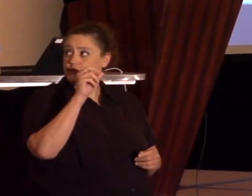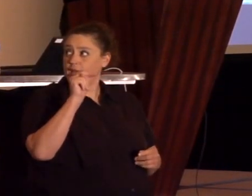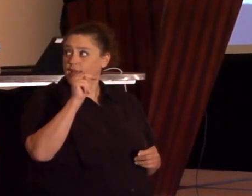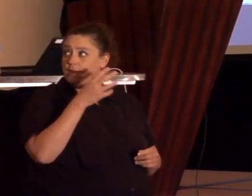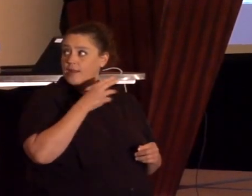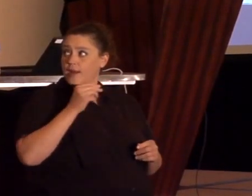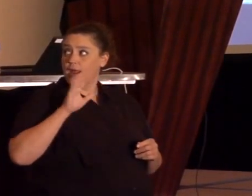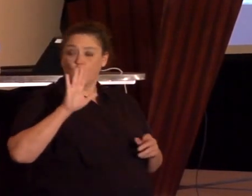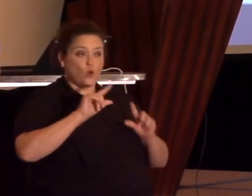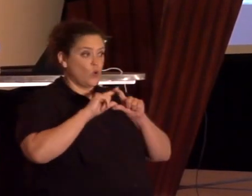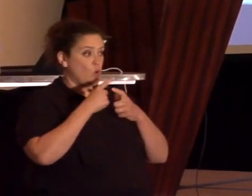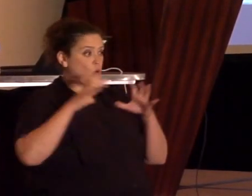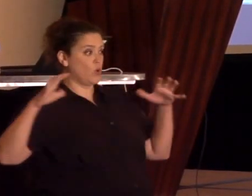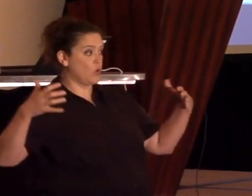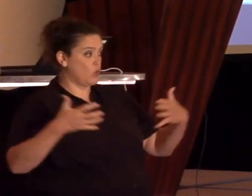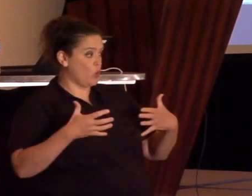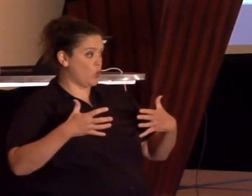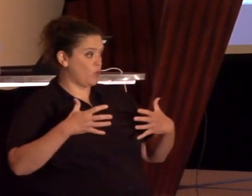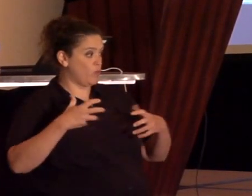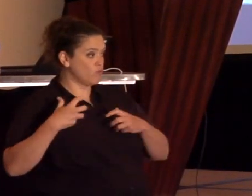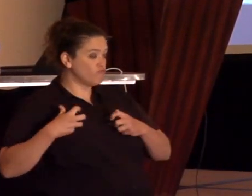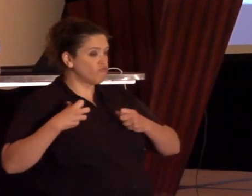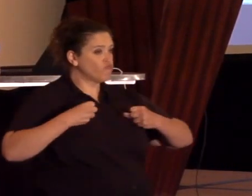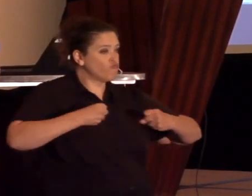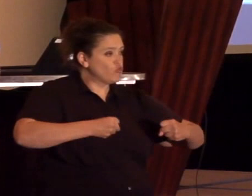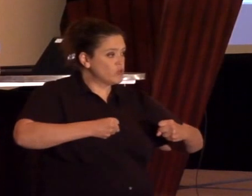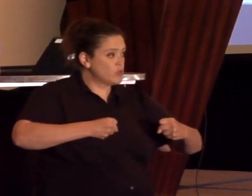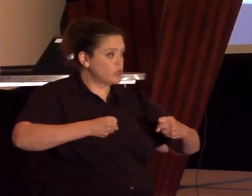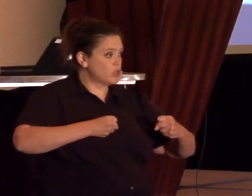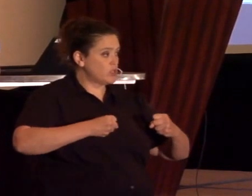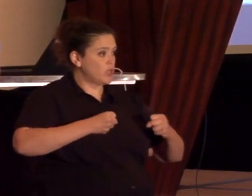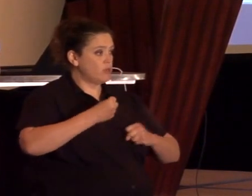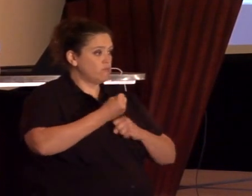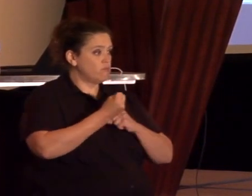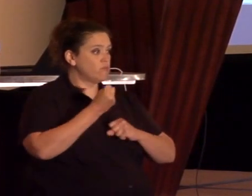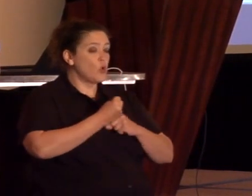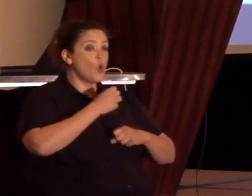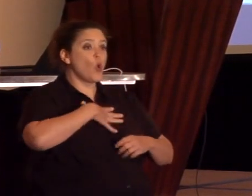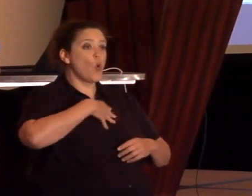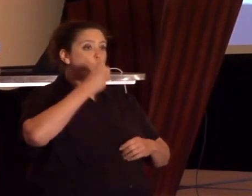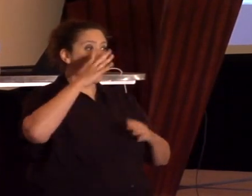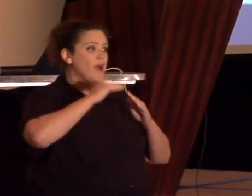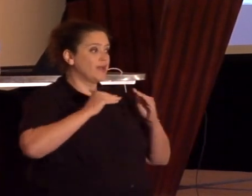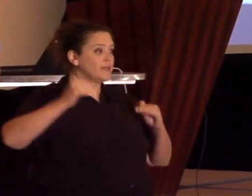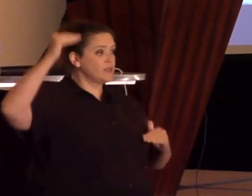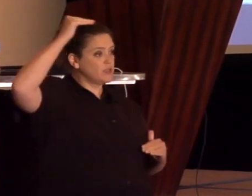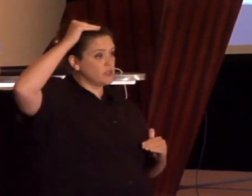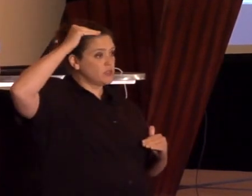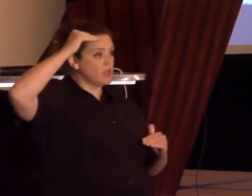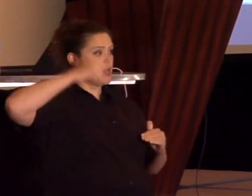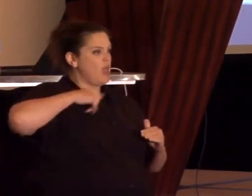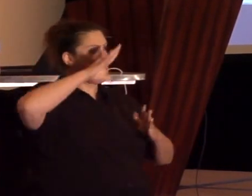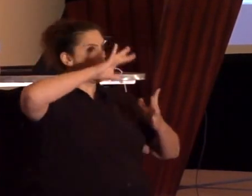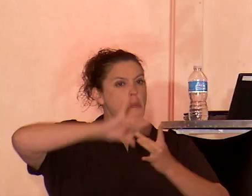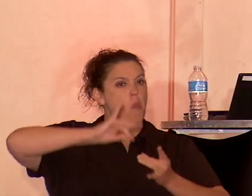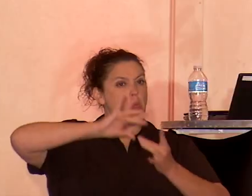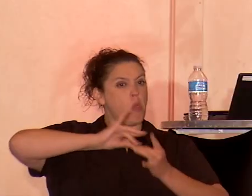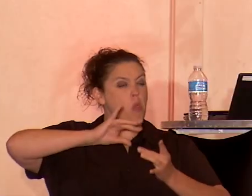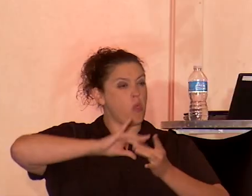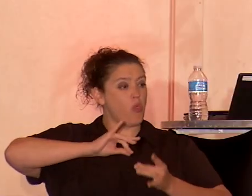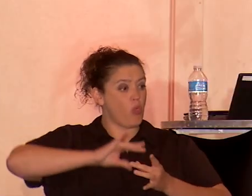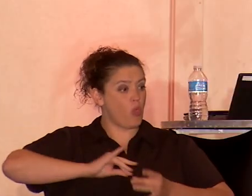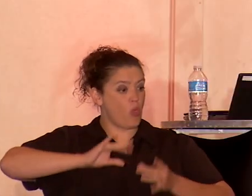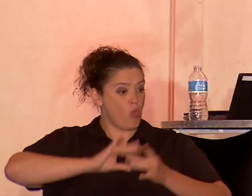vociferously invoked white supremacist, nativist, and xenophobic rhetoric, for example,